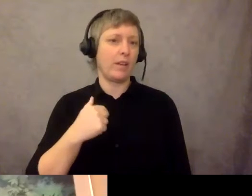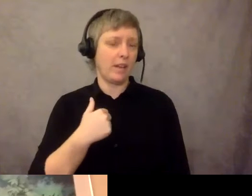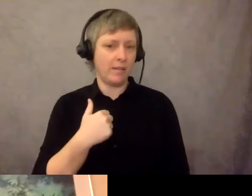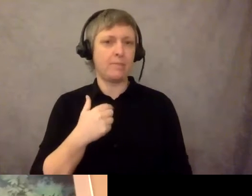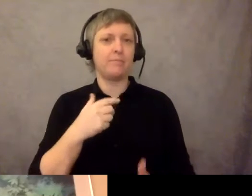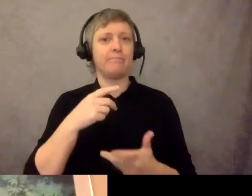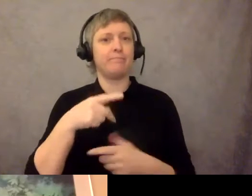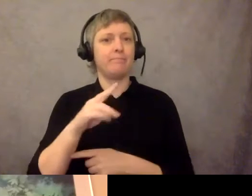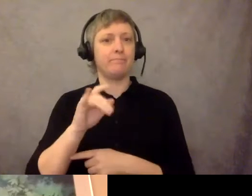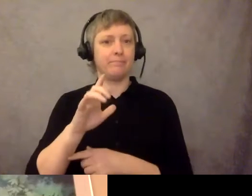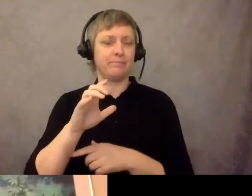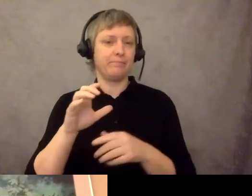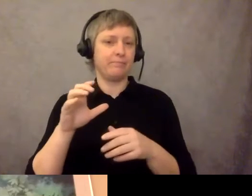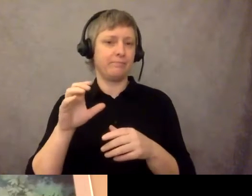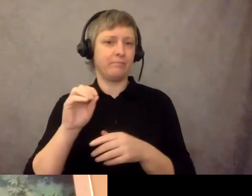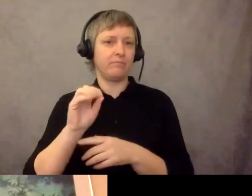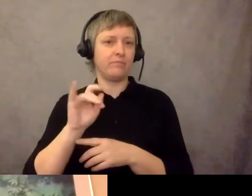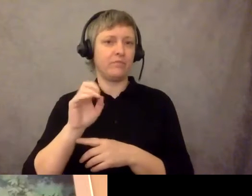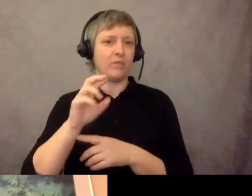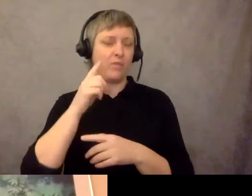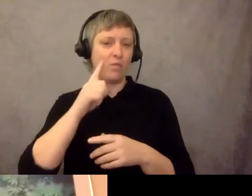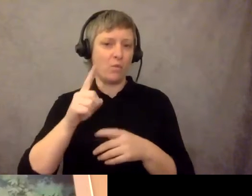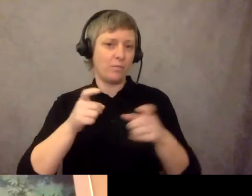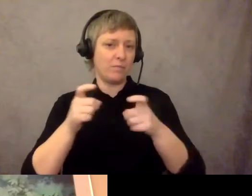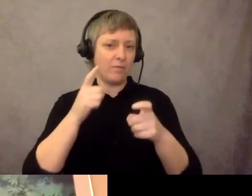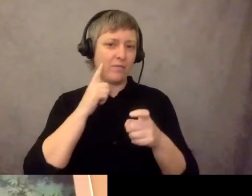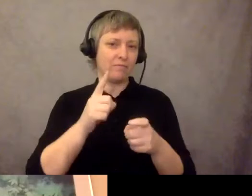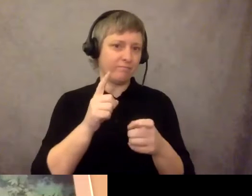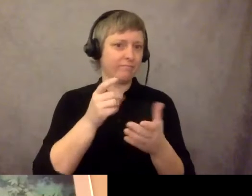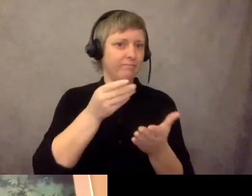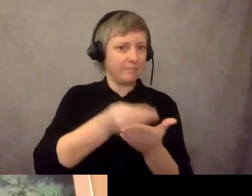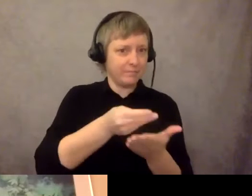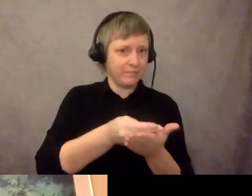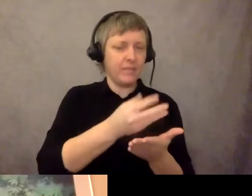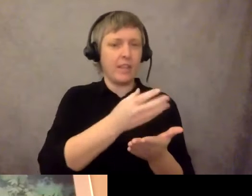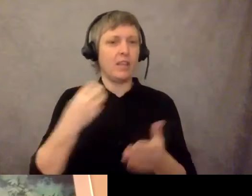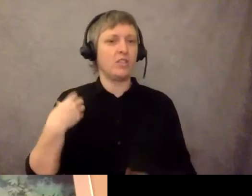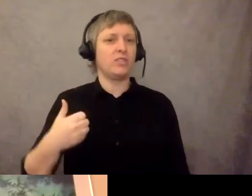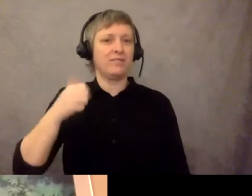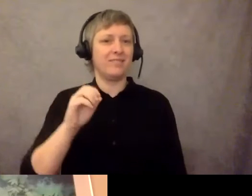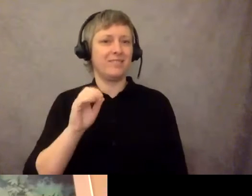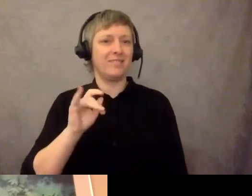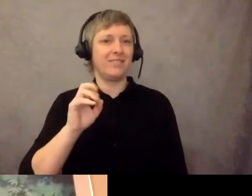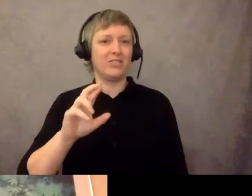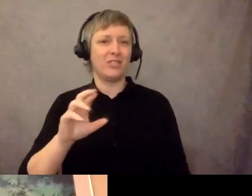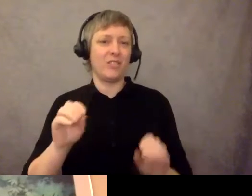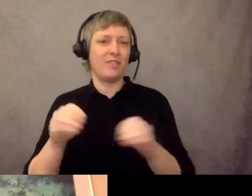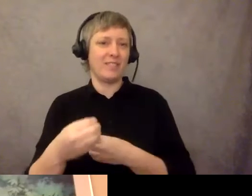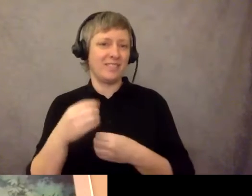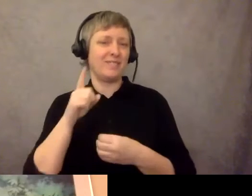Management and Finance and the Chief Administrative Officer's Office at the City of Portland.